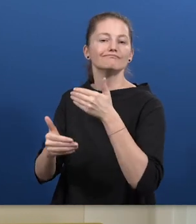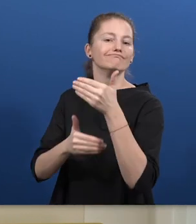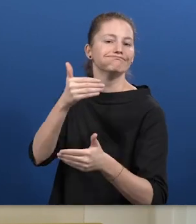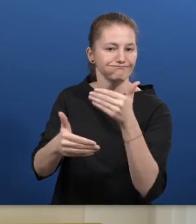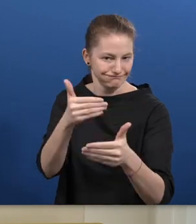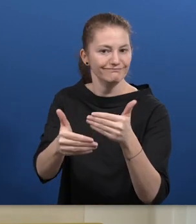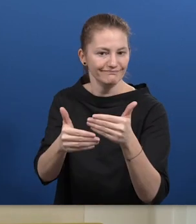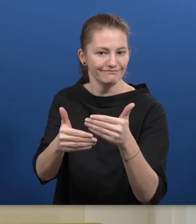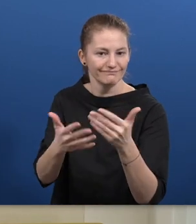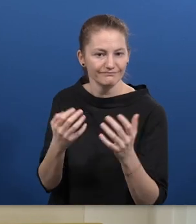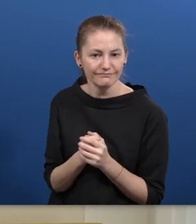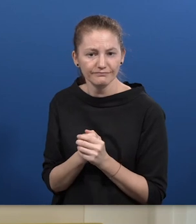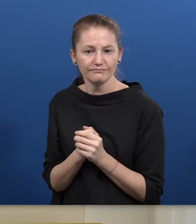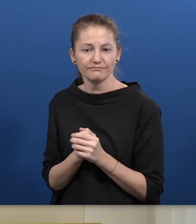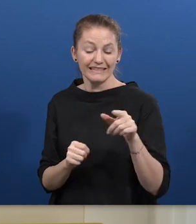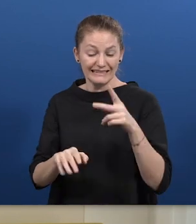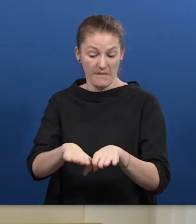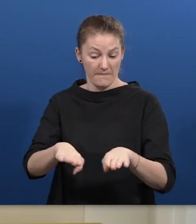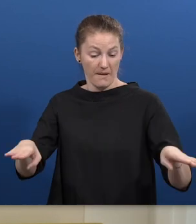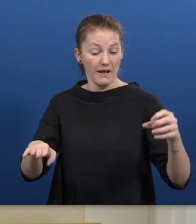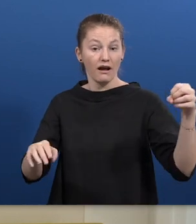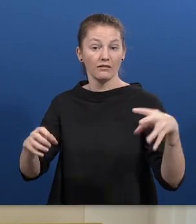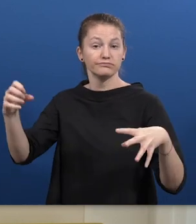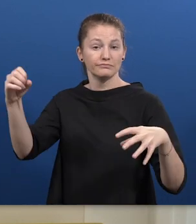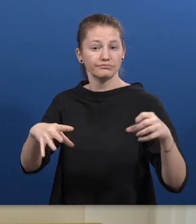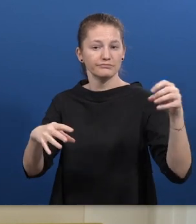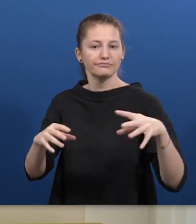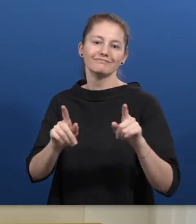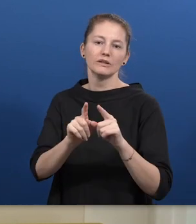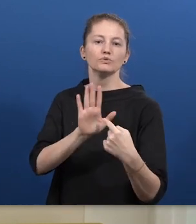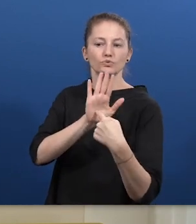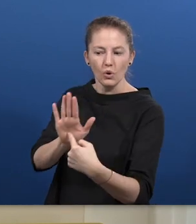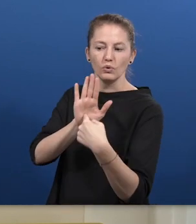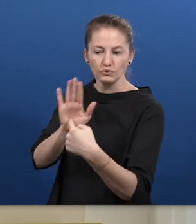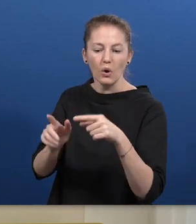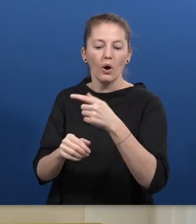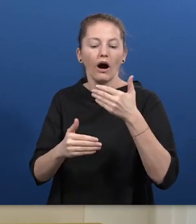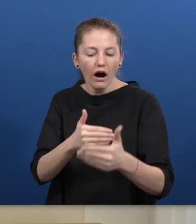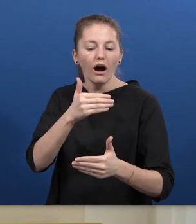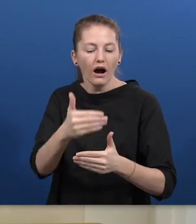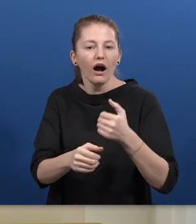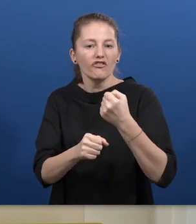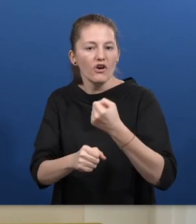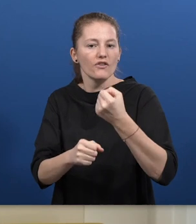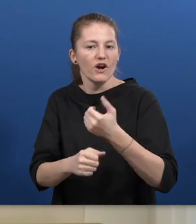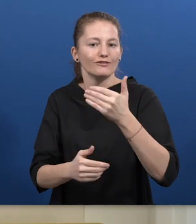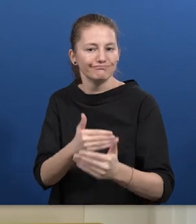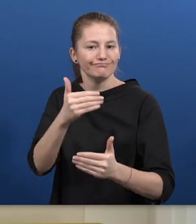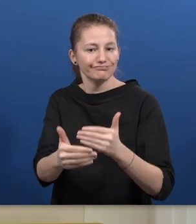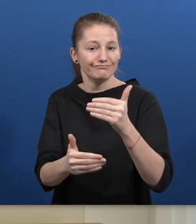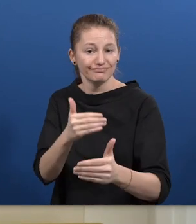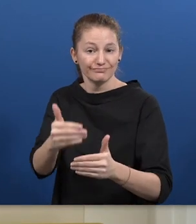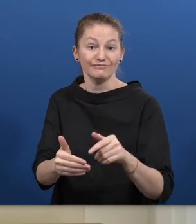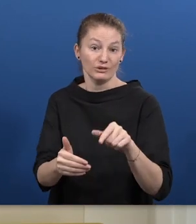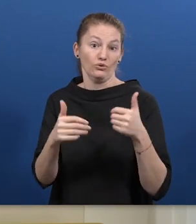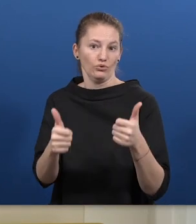projects digital work instructions directly on the work surface. Thanks to our solution, operators get very